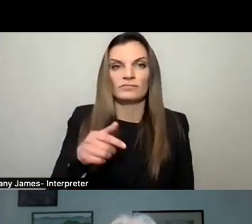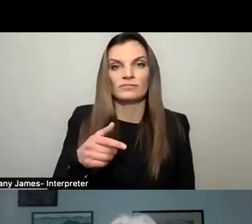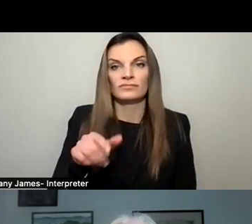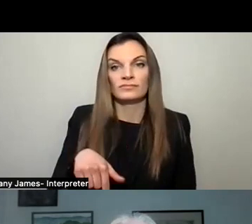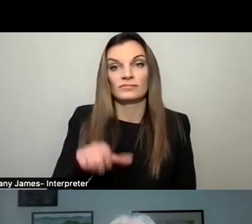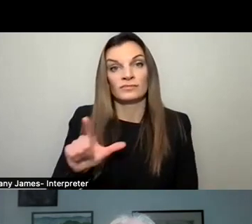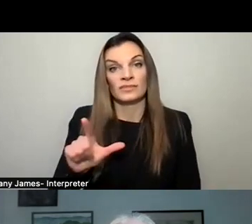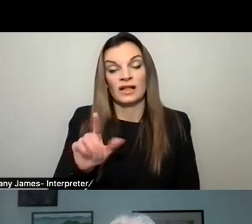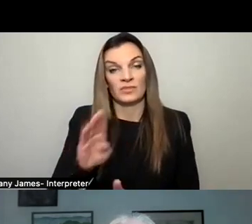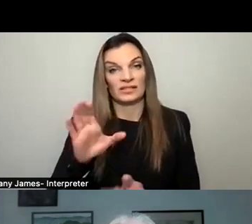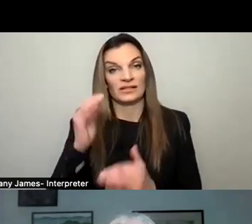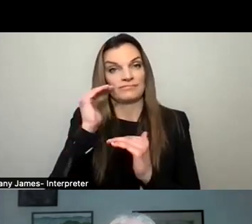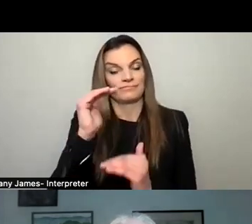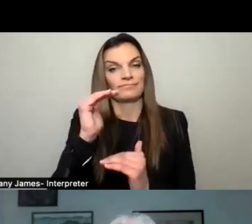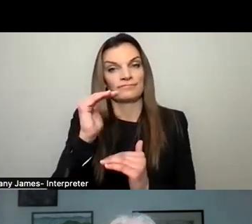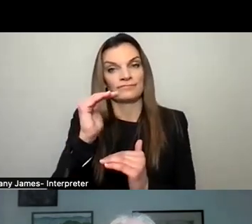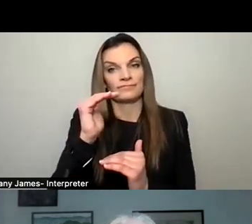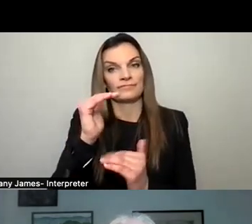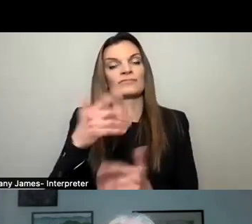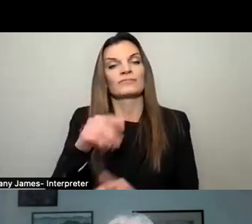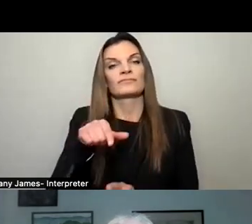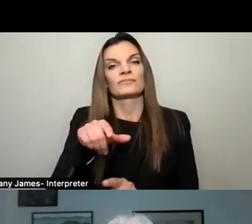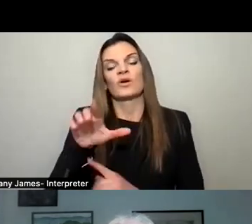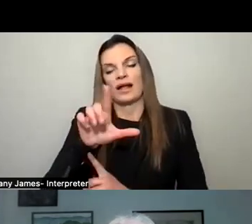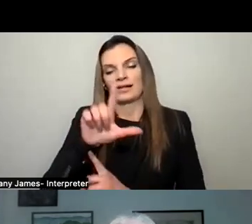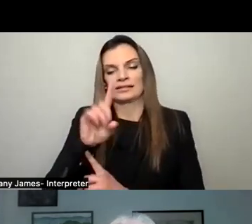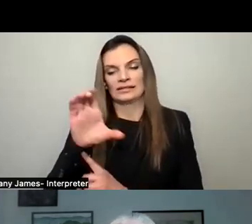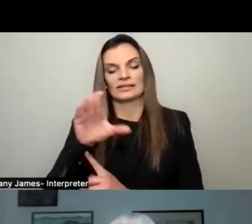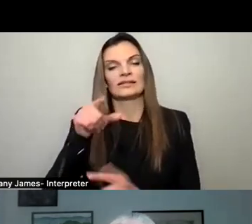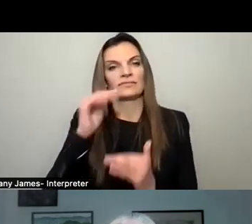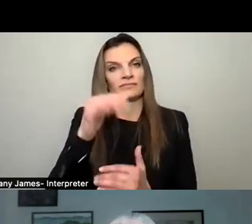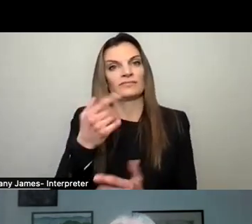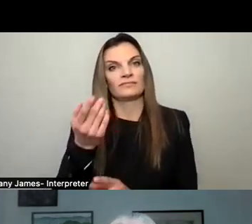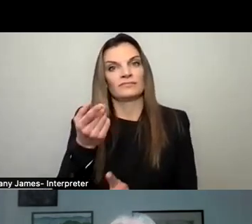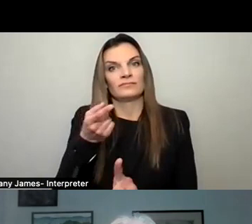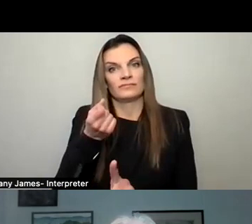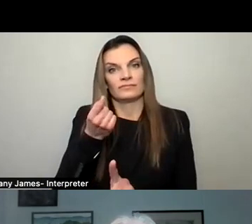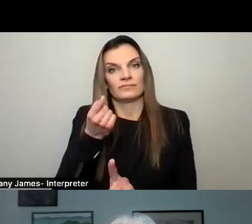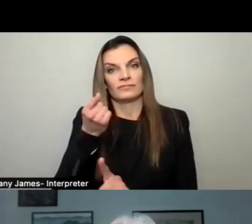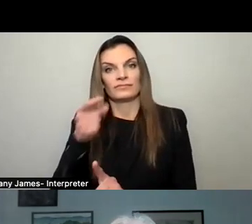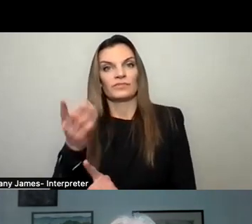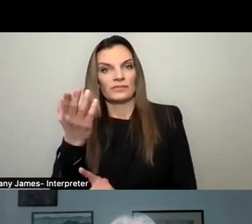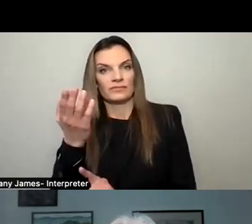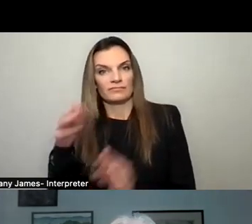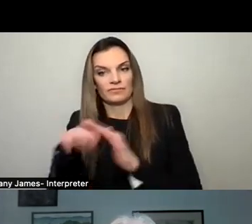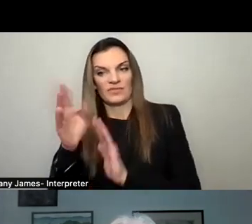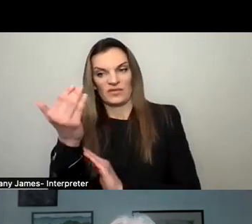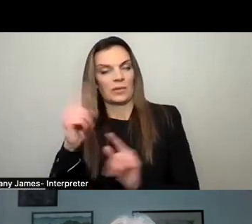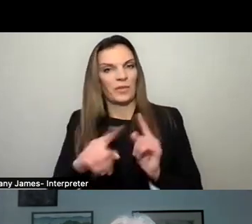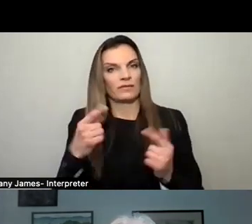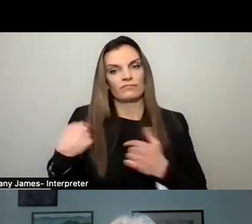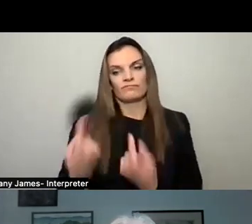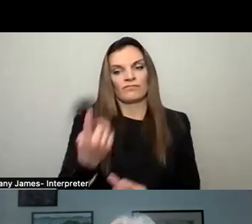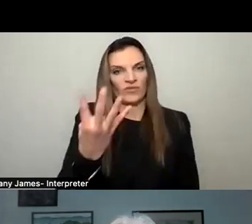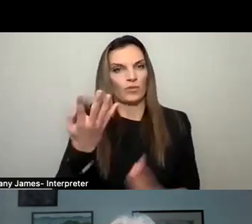can only have, only has four members on it. We can have up to 15. We can bring members from Weber Park, from each of the manors,